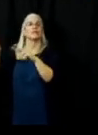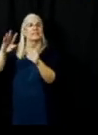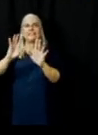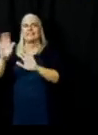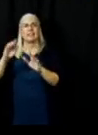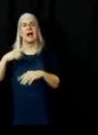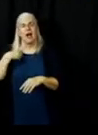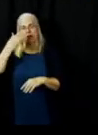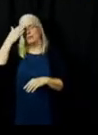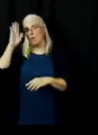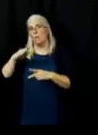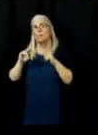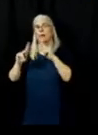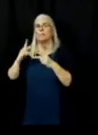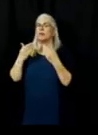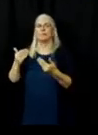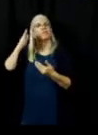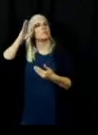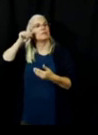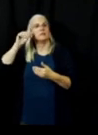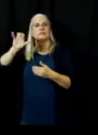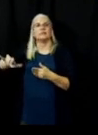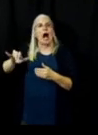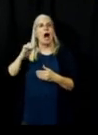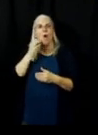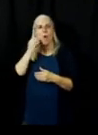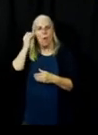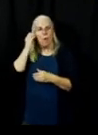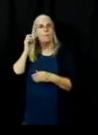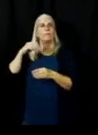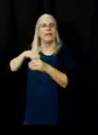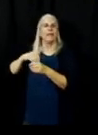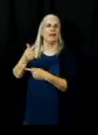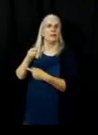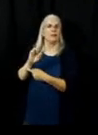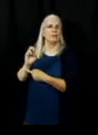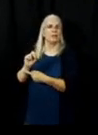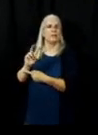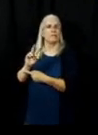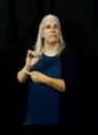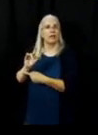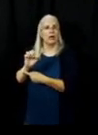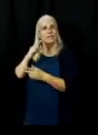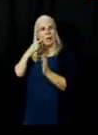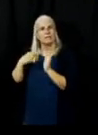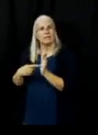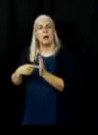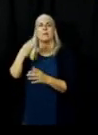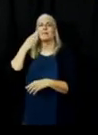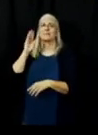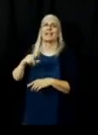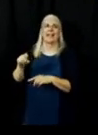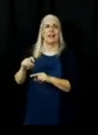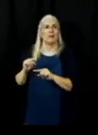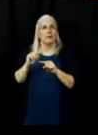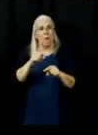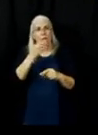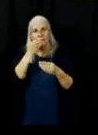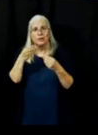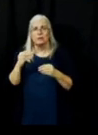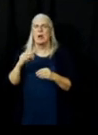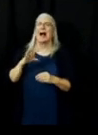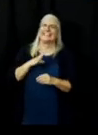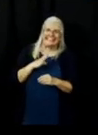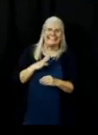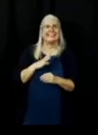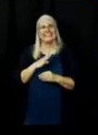particularly in the Greenville area that may need basic necessities and have gone to the grocery store my comments